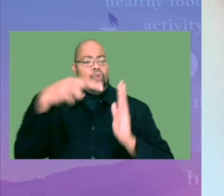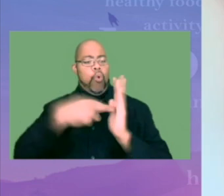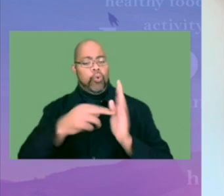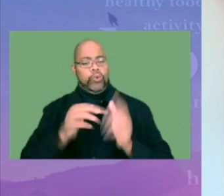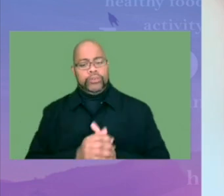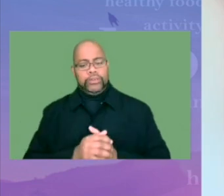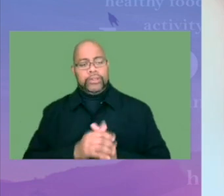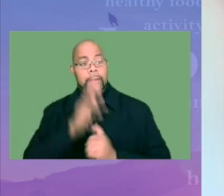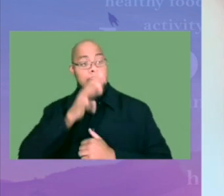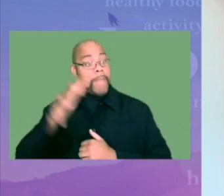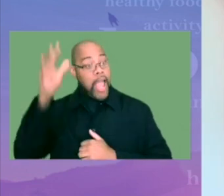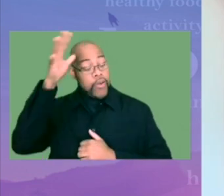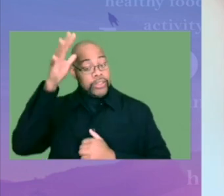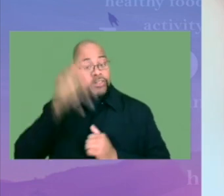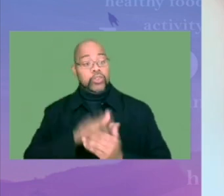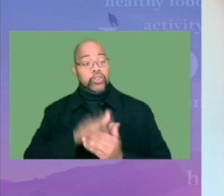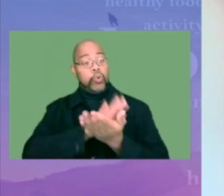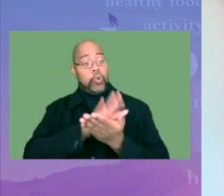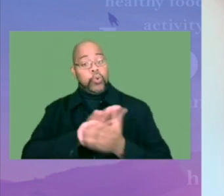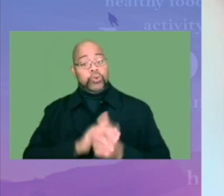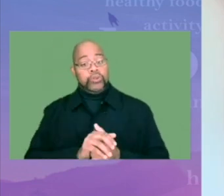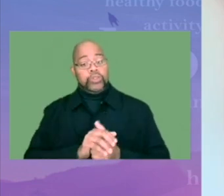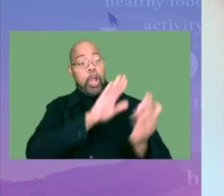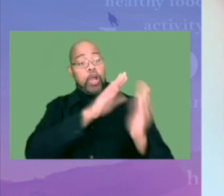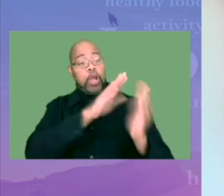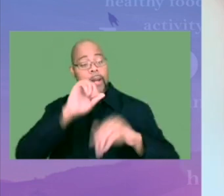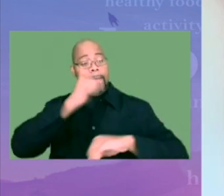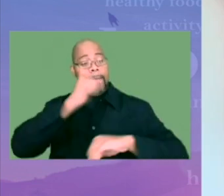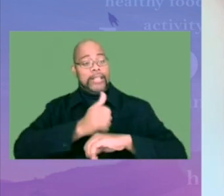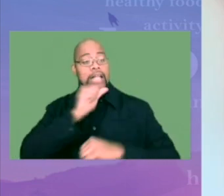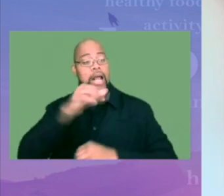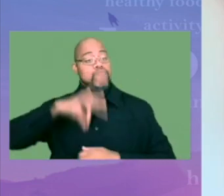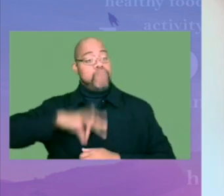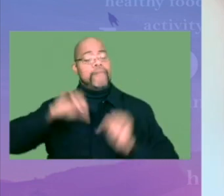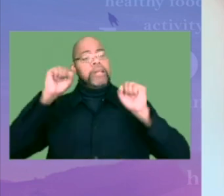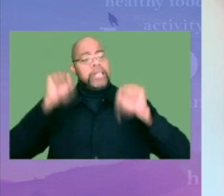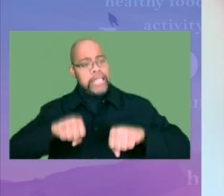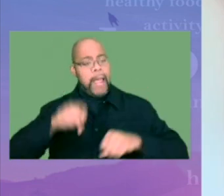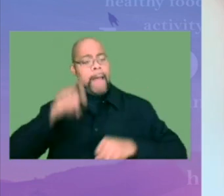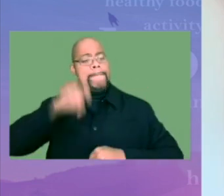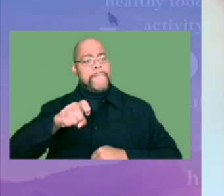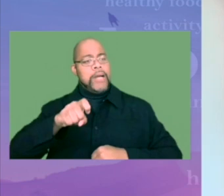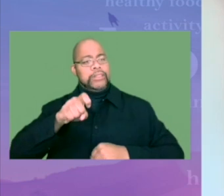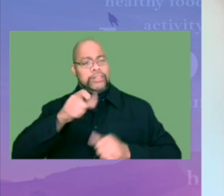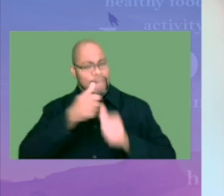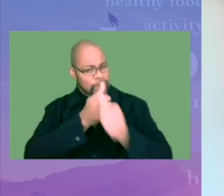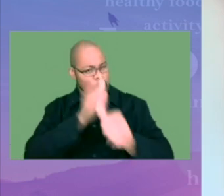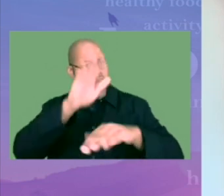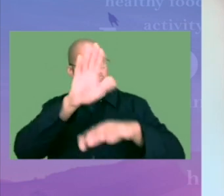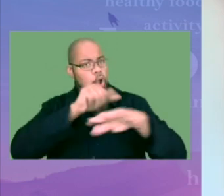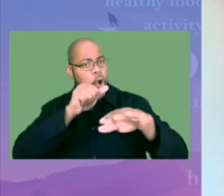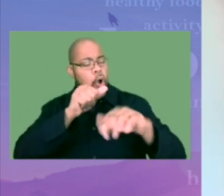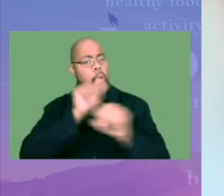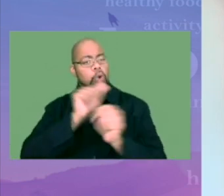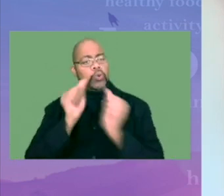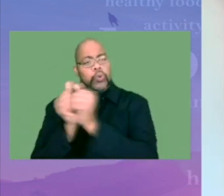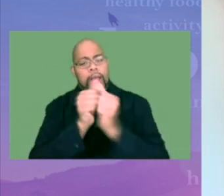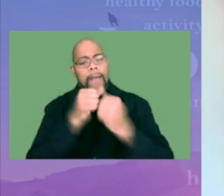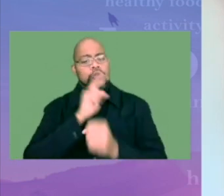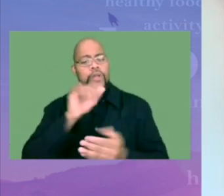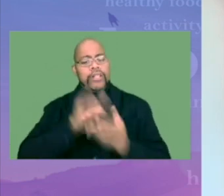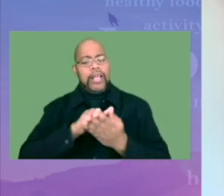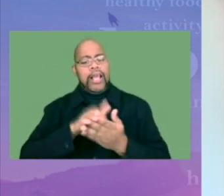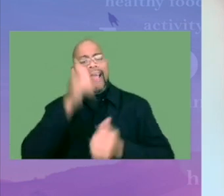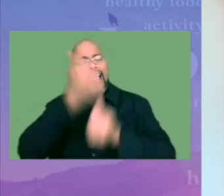many other needed roles. Parents, schools, and community-based nonprofits can and must heed the call